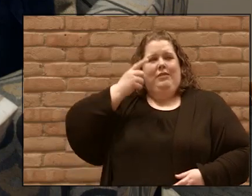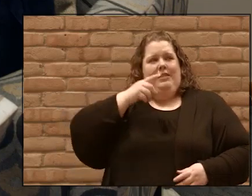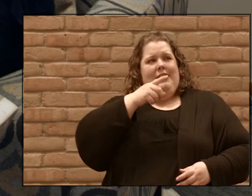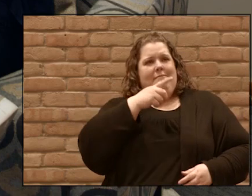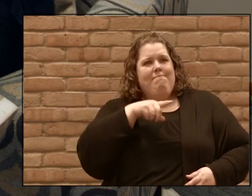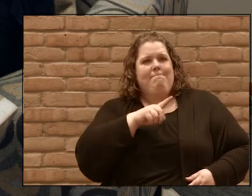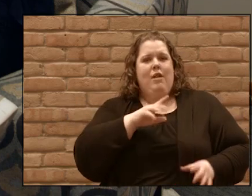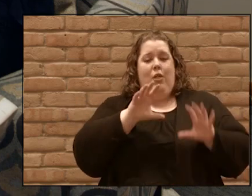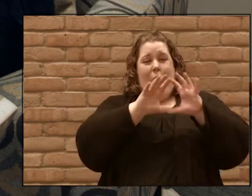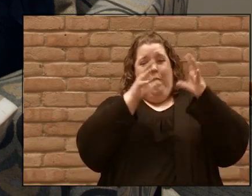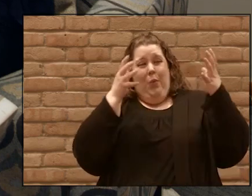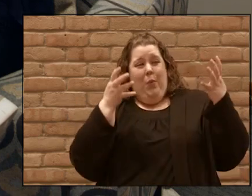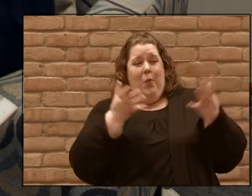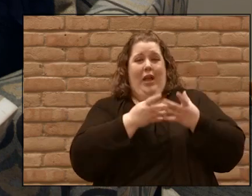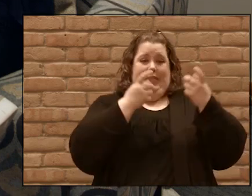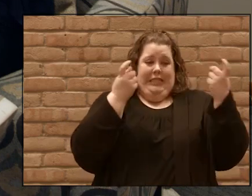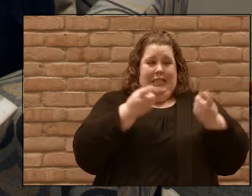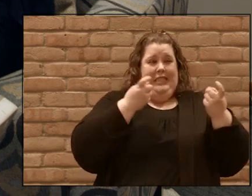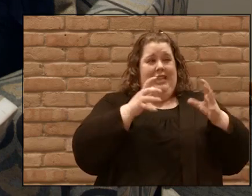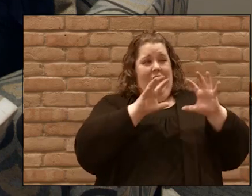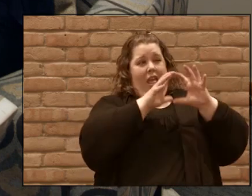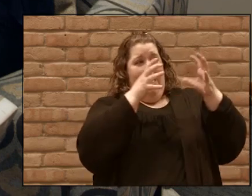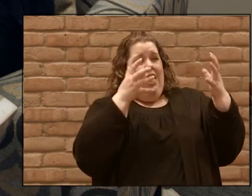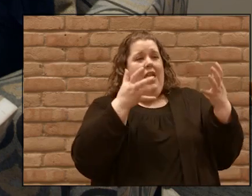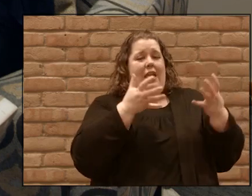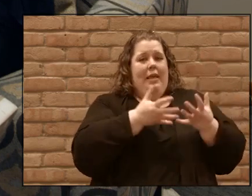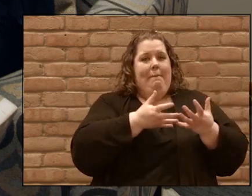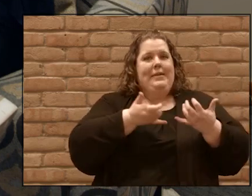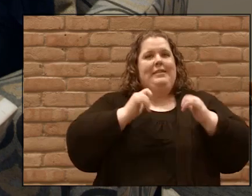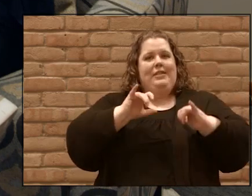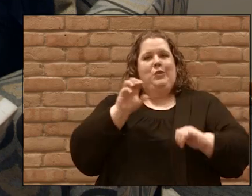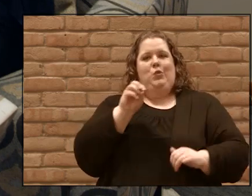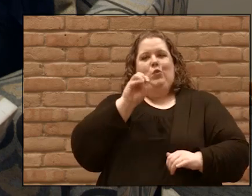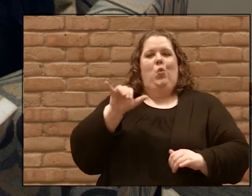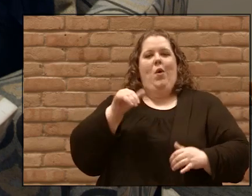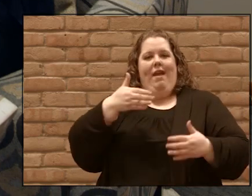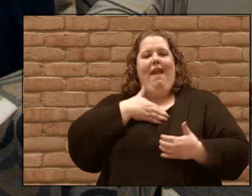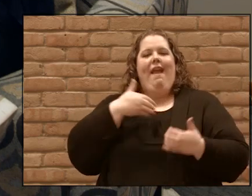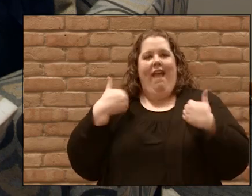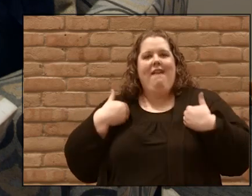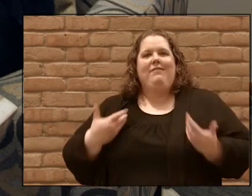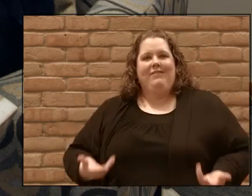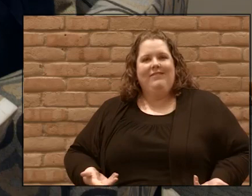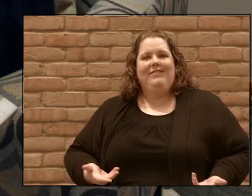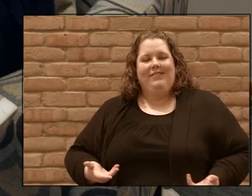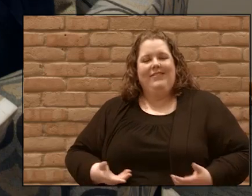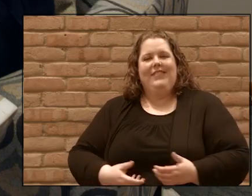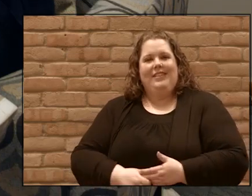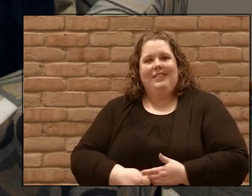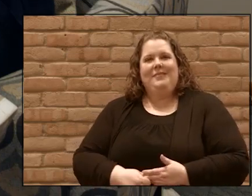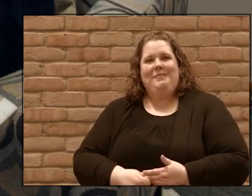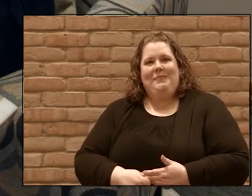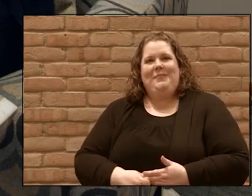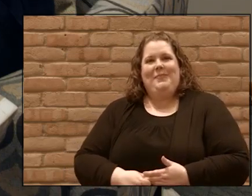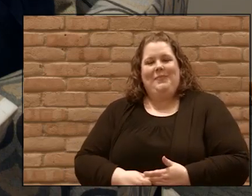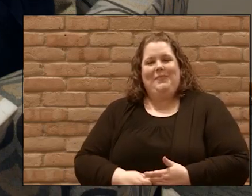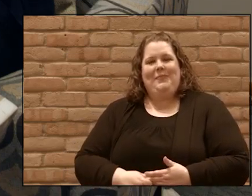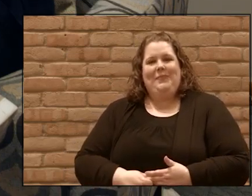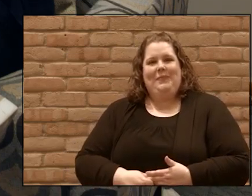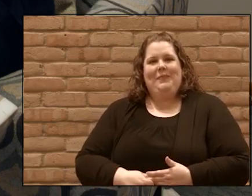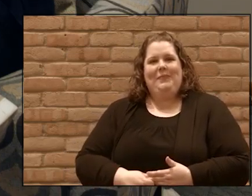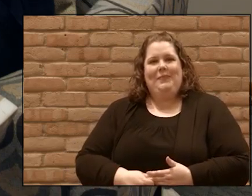in the world that there is joy there is something